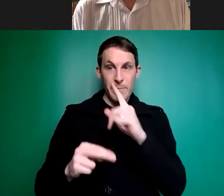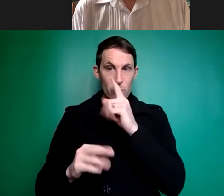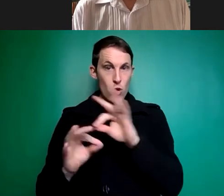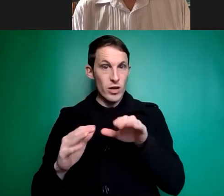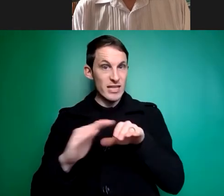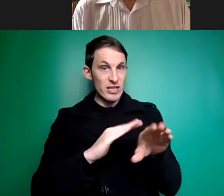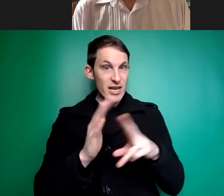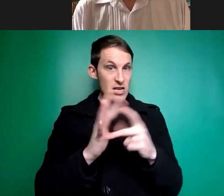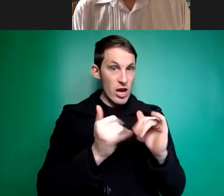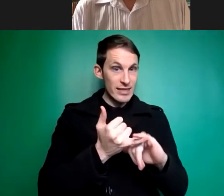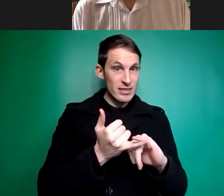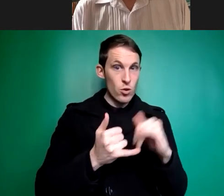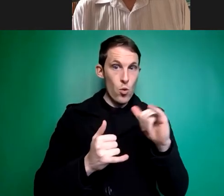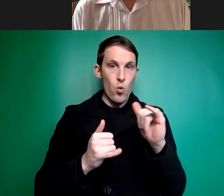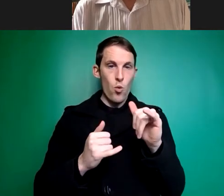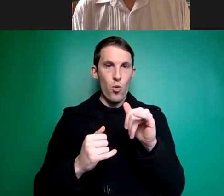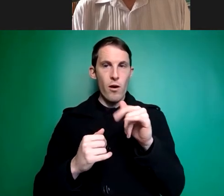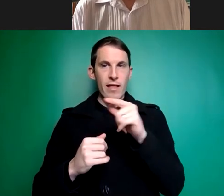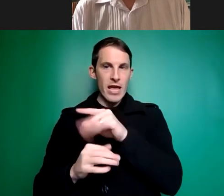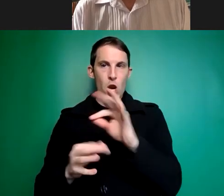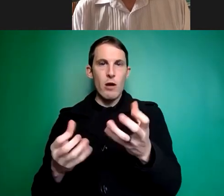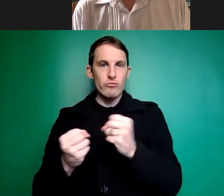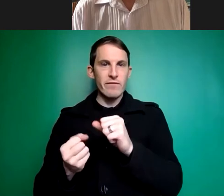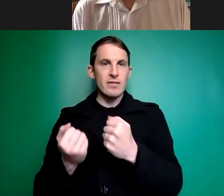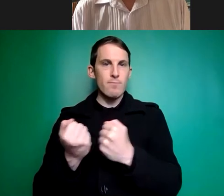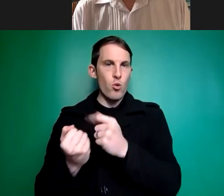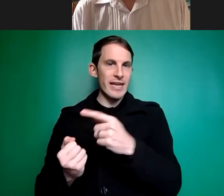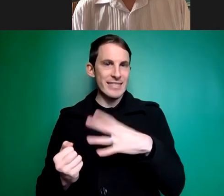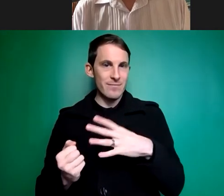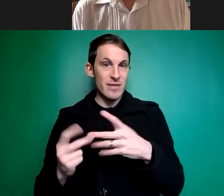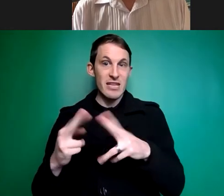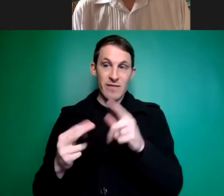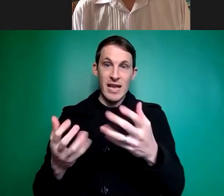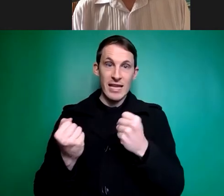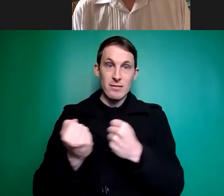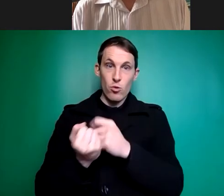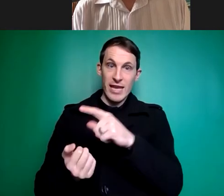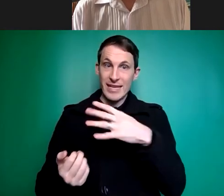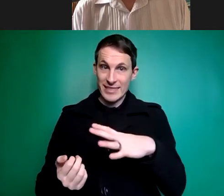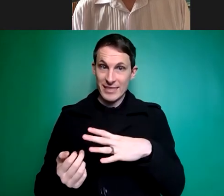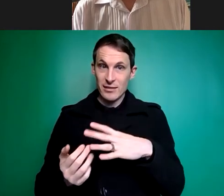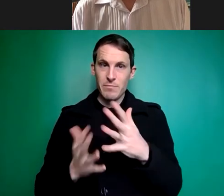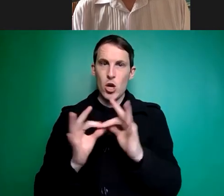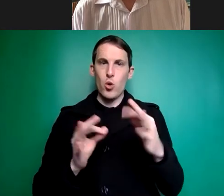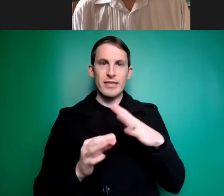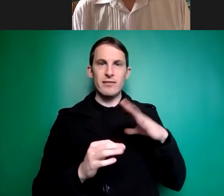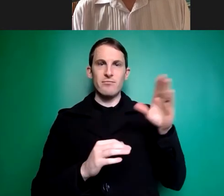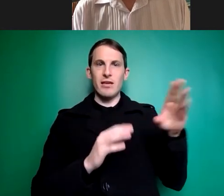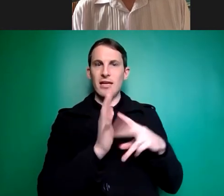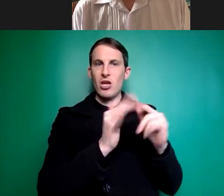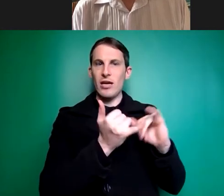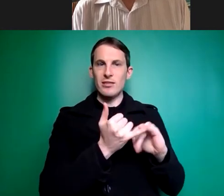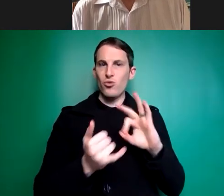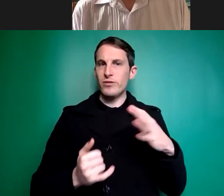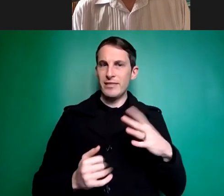is the problem that people aren't getting the support they need yeah if people were getting the support they needed elsewhere I don't think they'd necessarily mind that they weren't in the